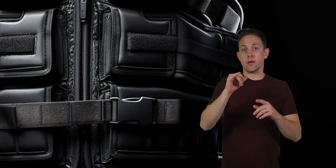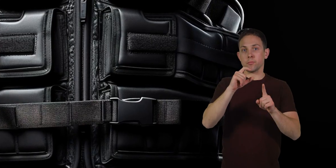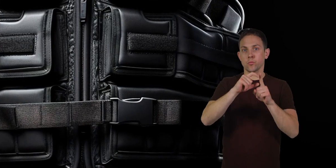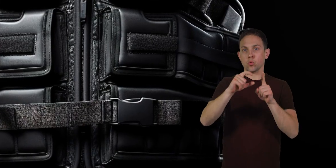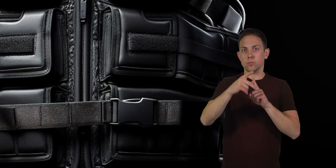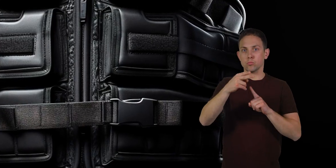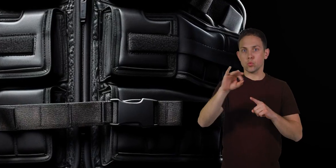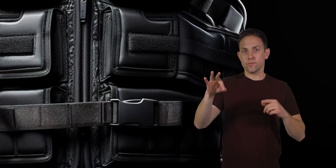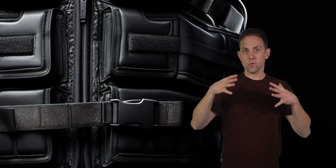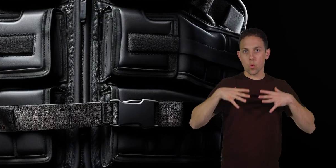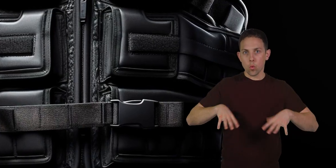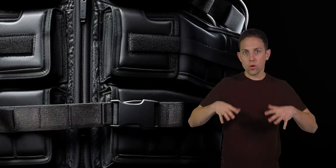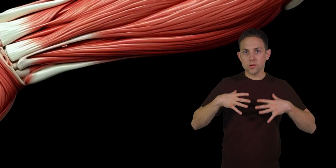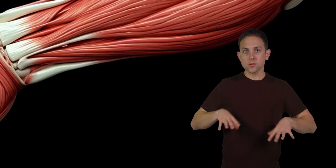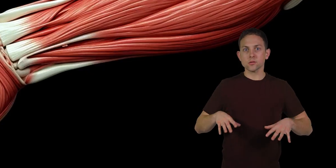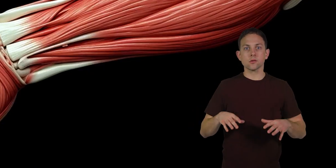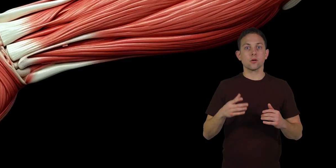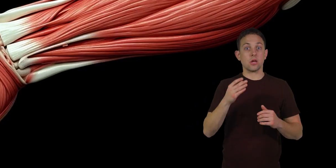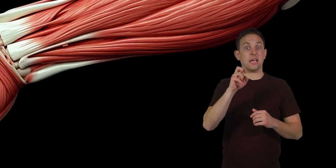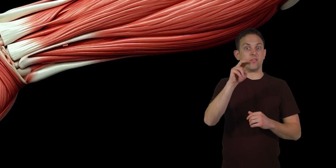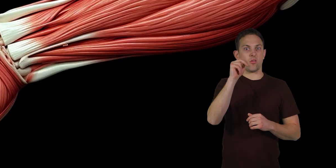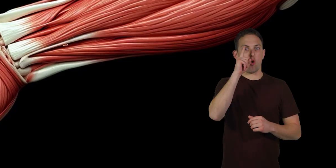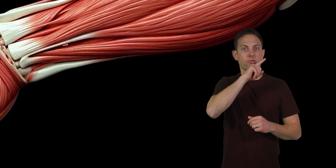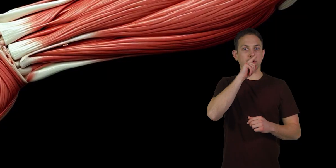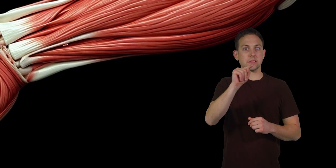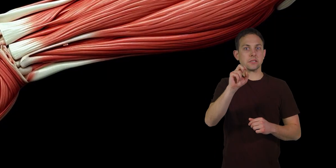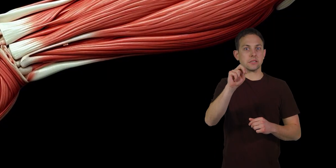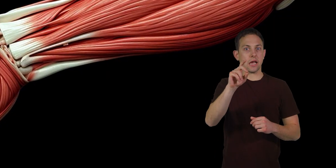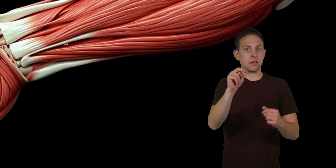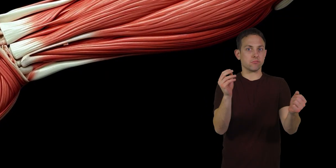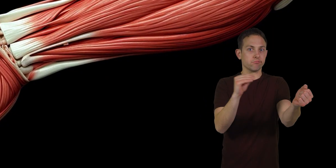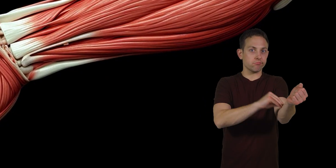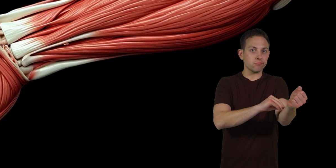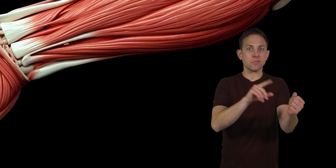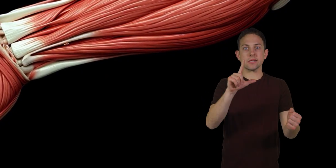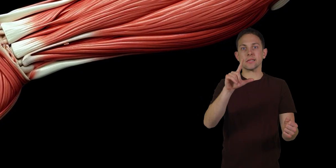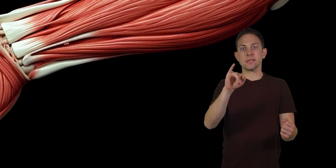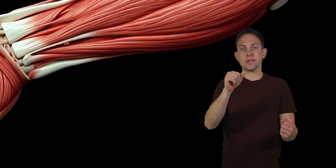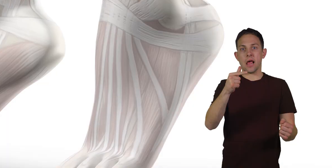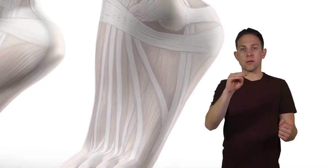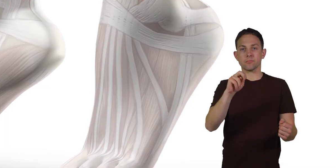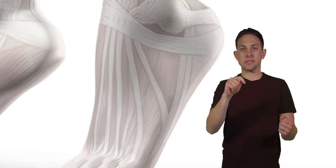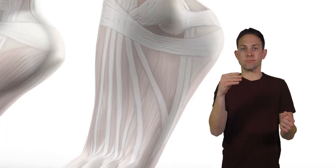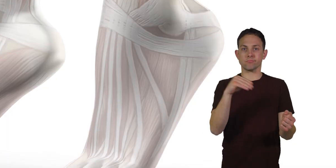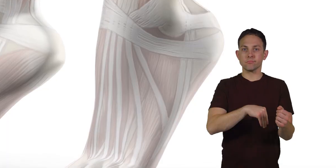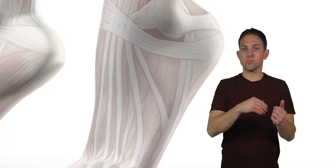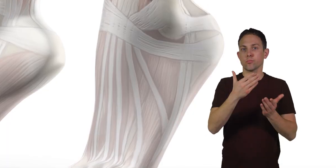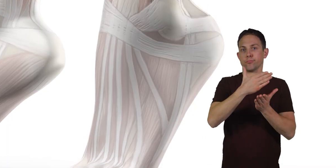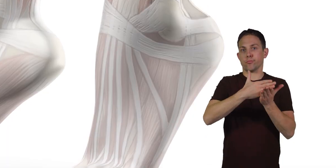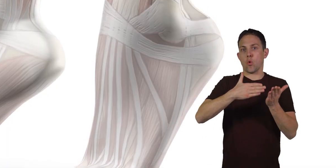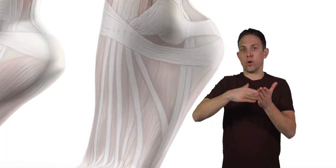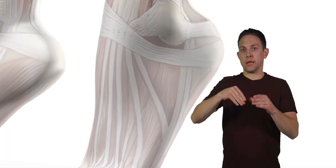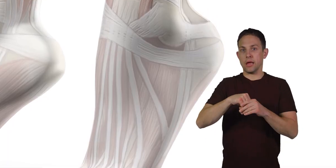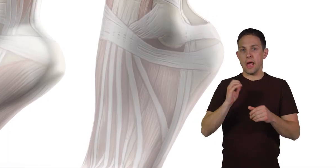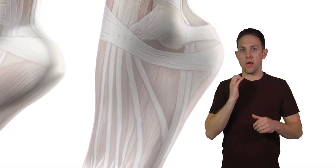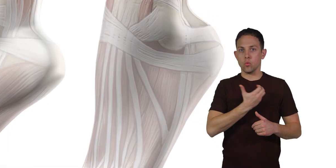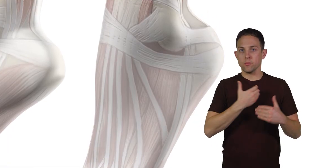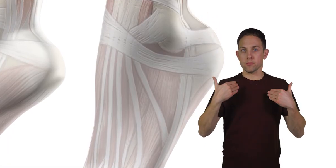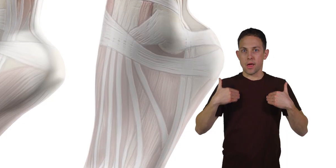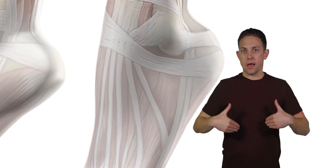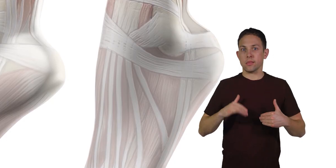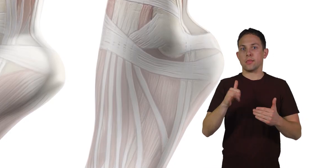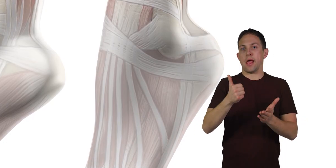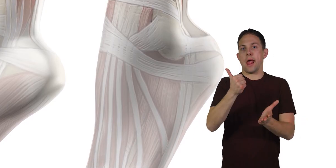bulletproof clothing, or even artificial tendons and ligaments, which are parts of our bodies